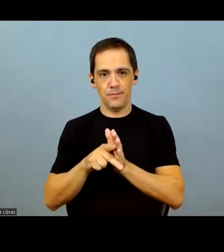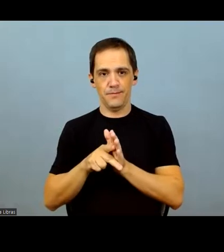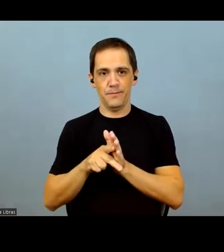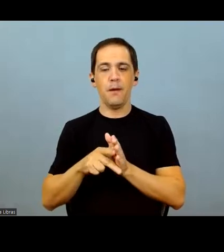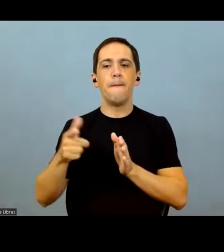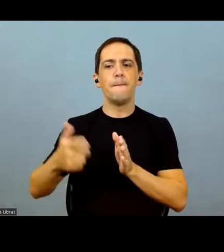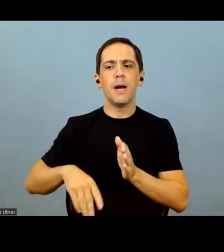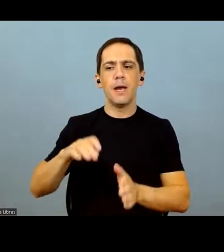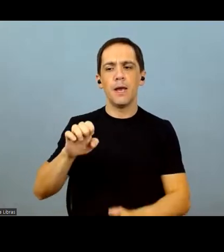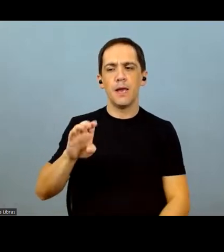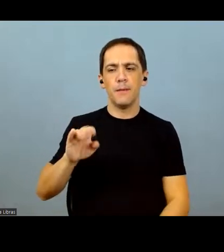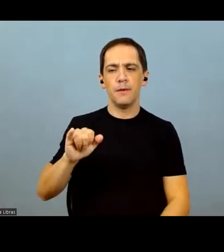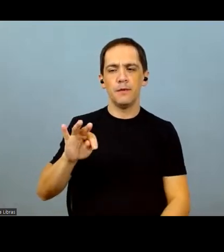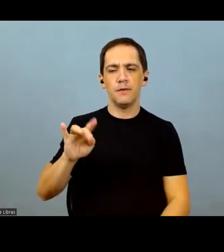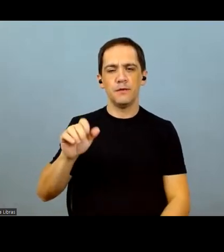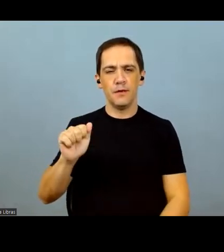EBITDA.